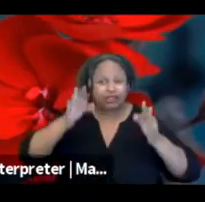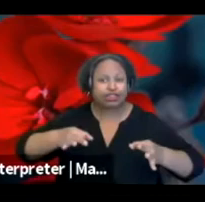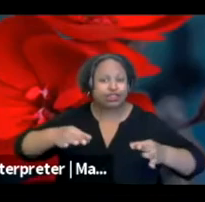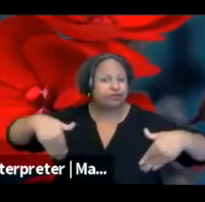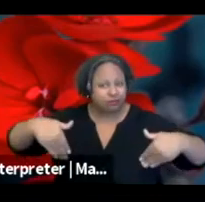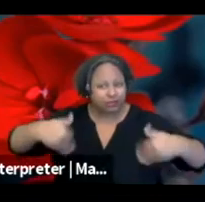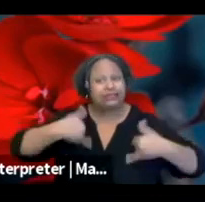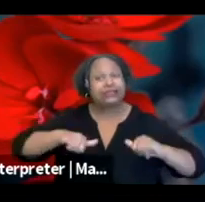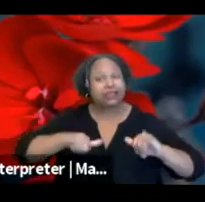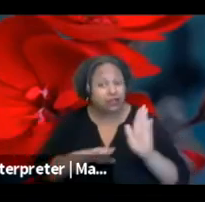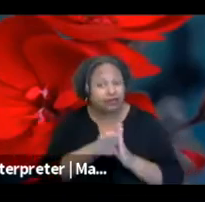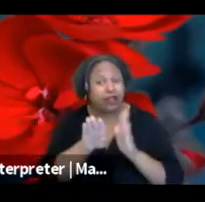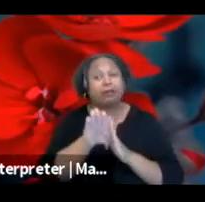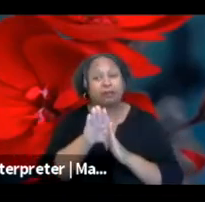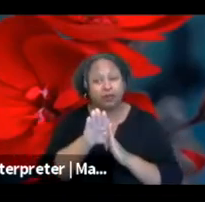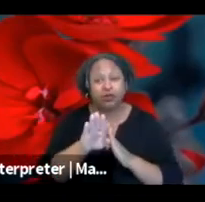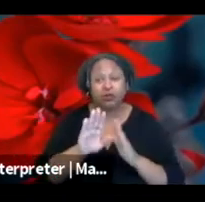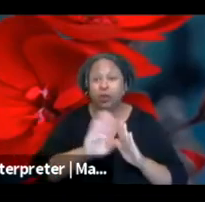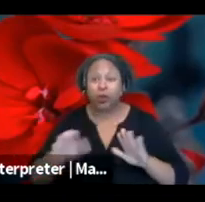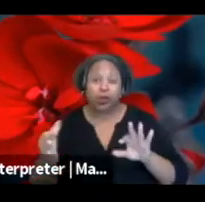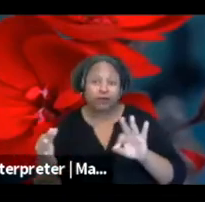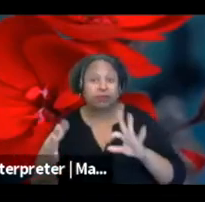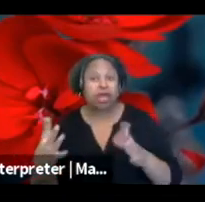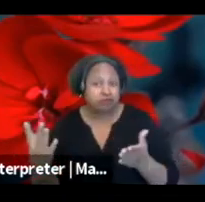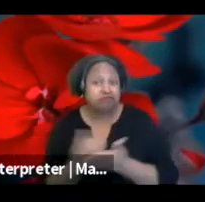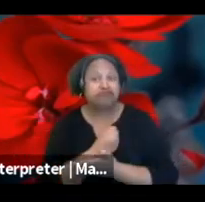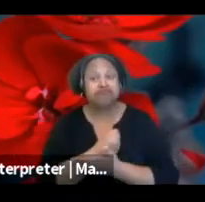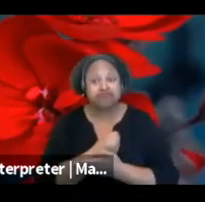opportunity here to to share your input as well.